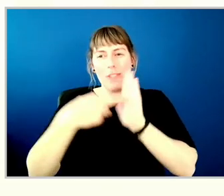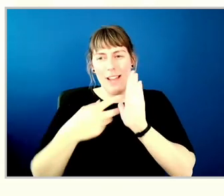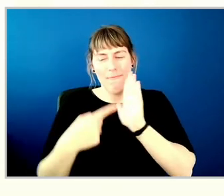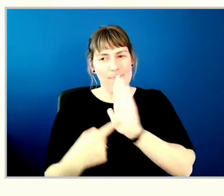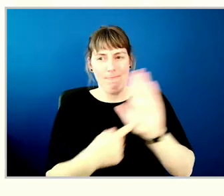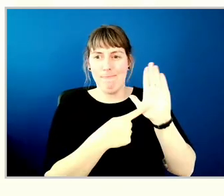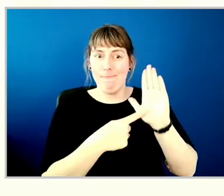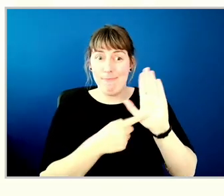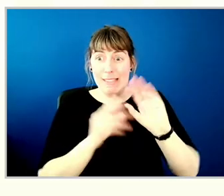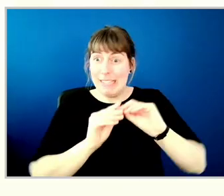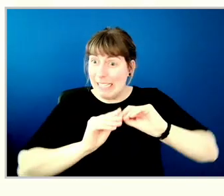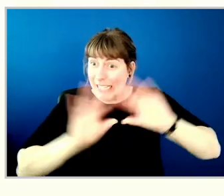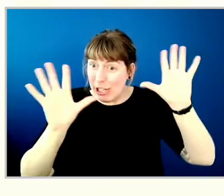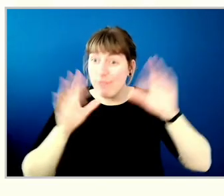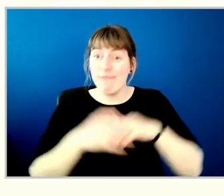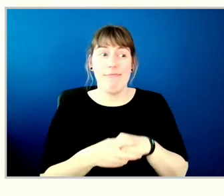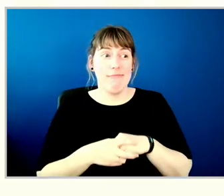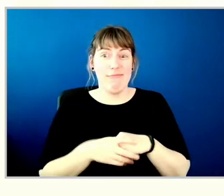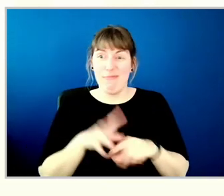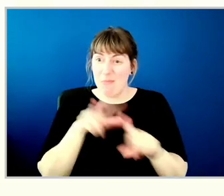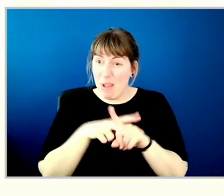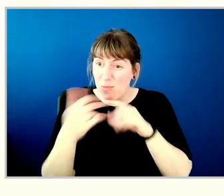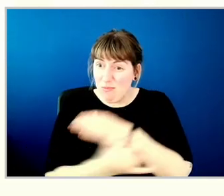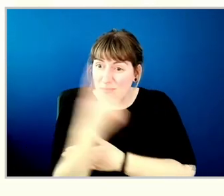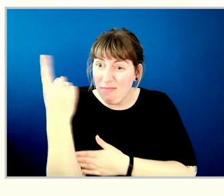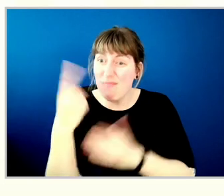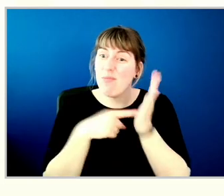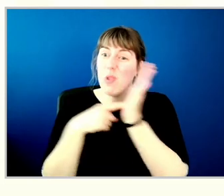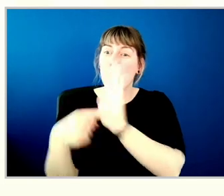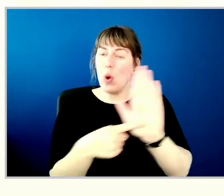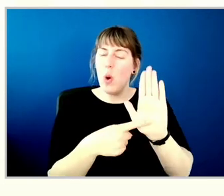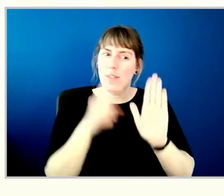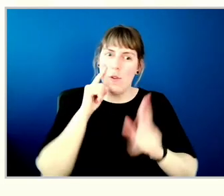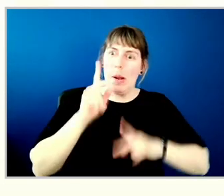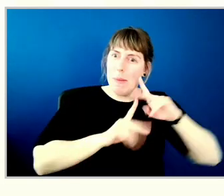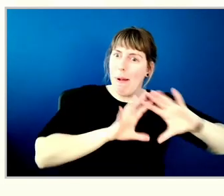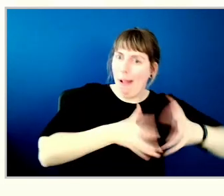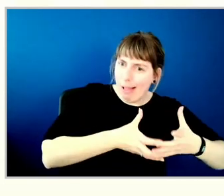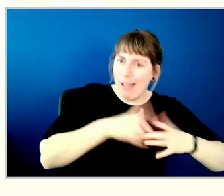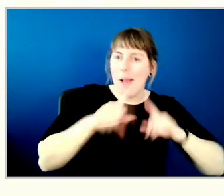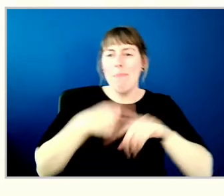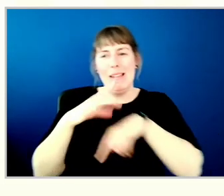relevant, and sought-after voice speaking on behalf of people and planet.